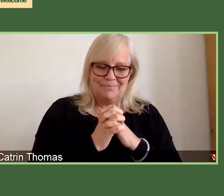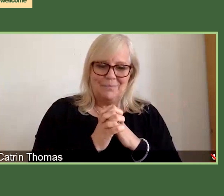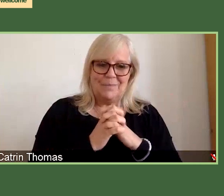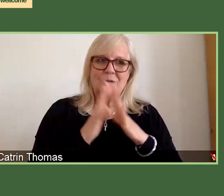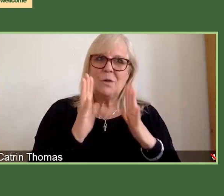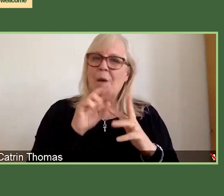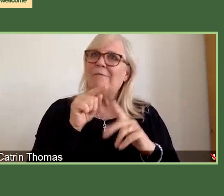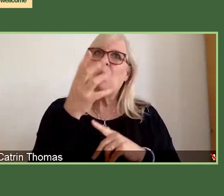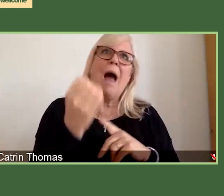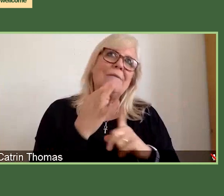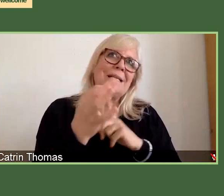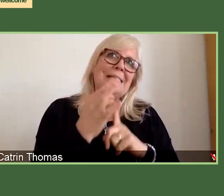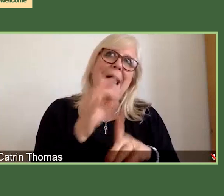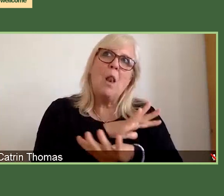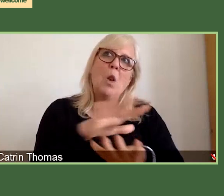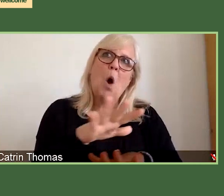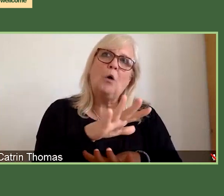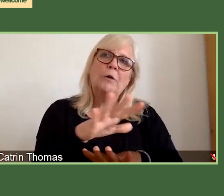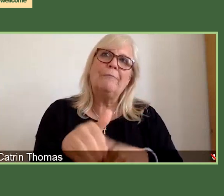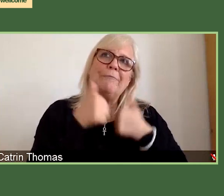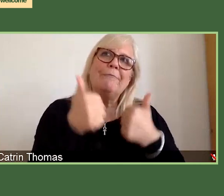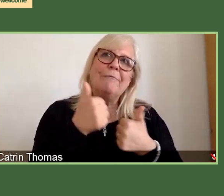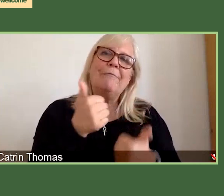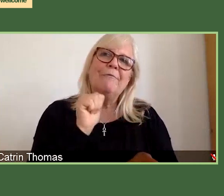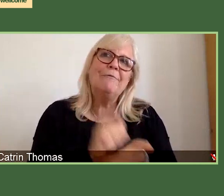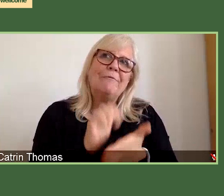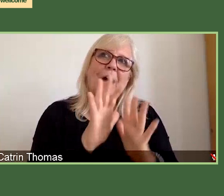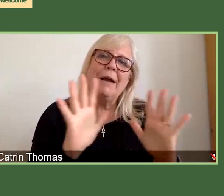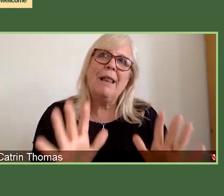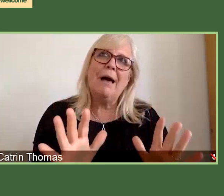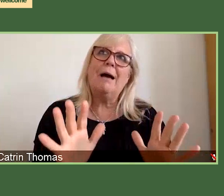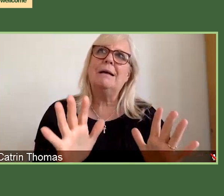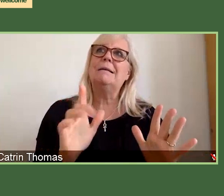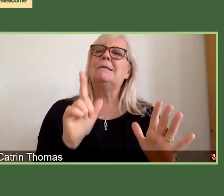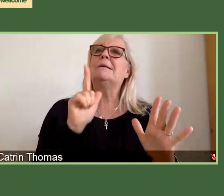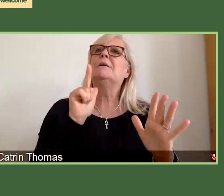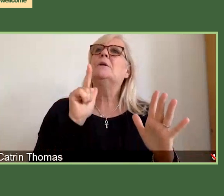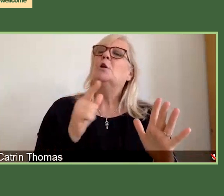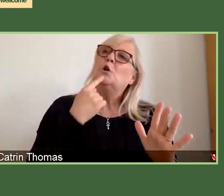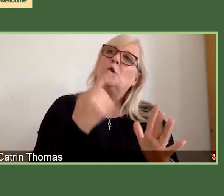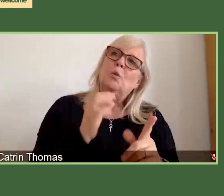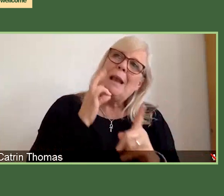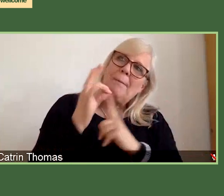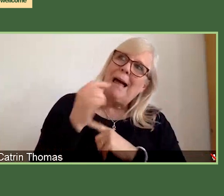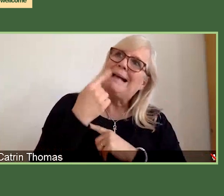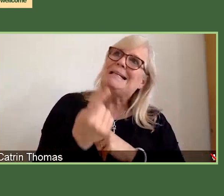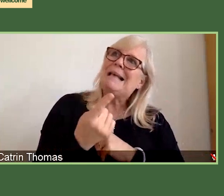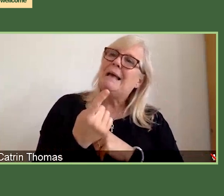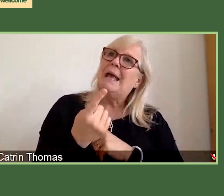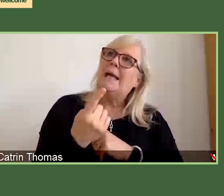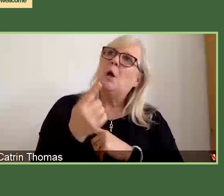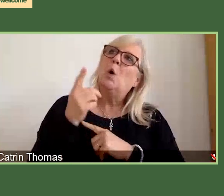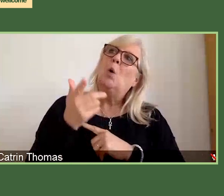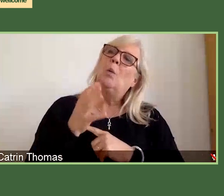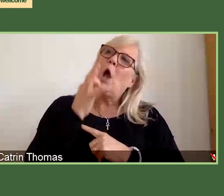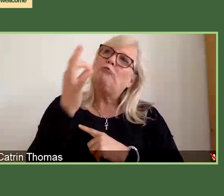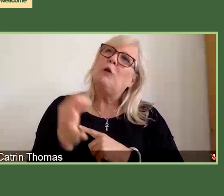maybe requesting a detailed programme of work for, say, the first five out of